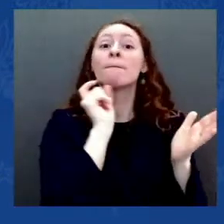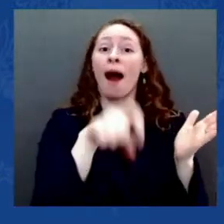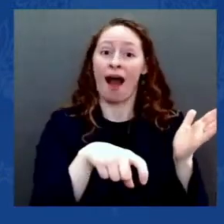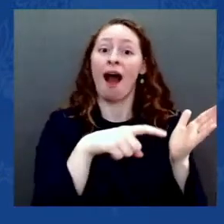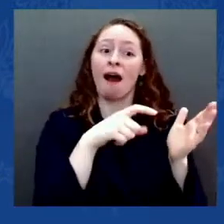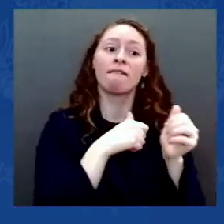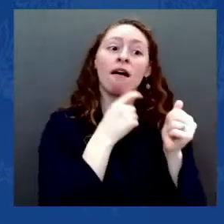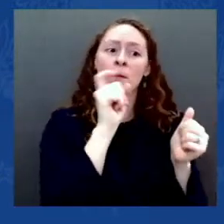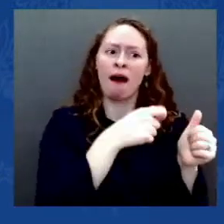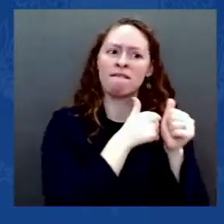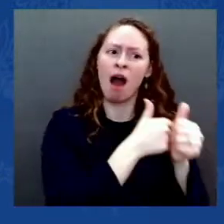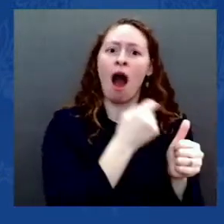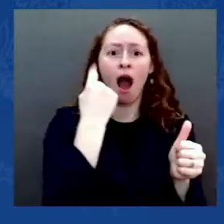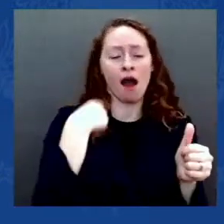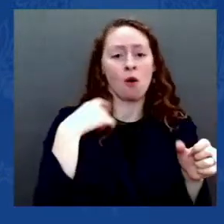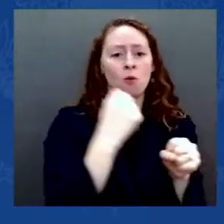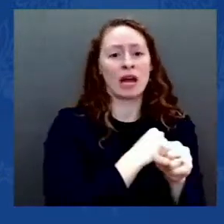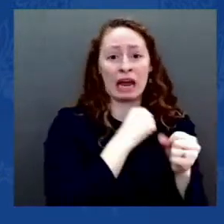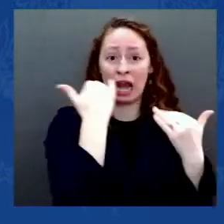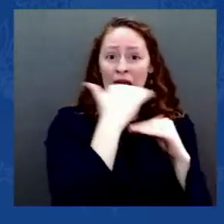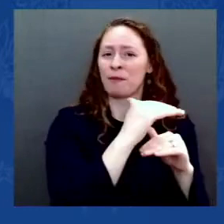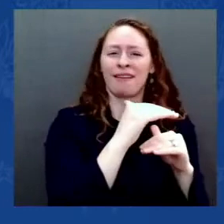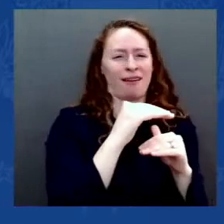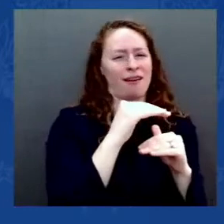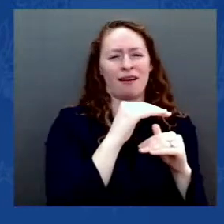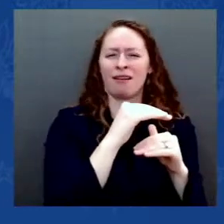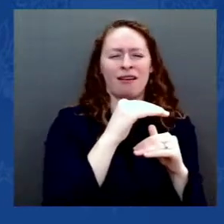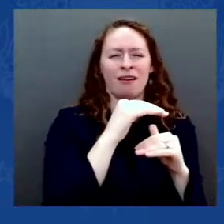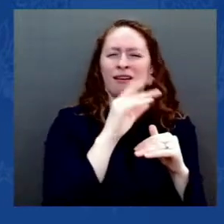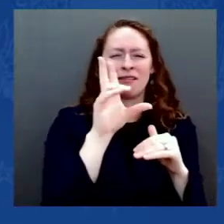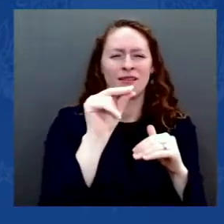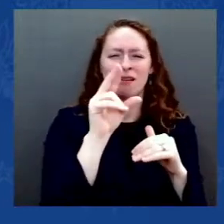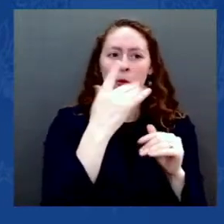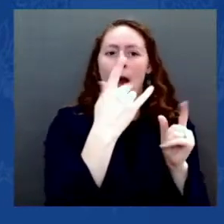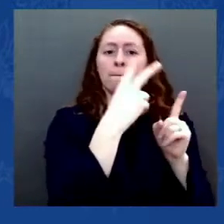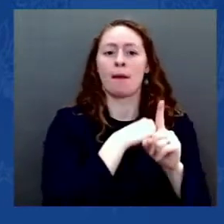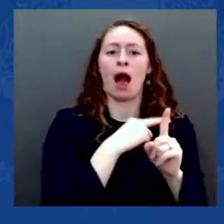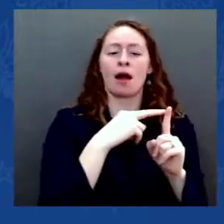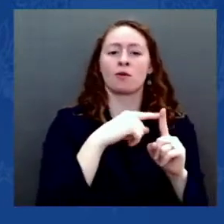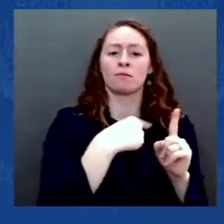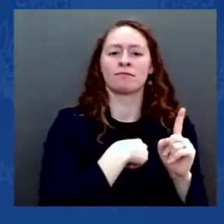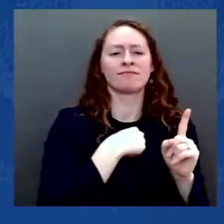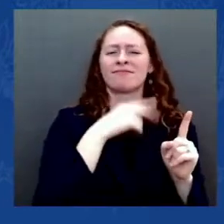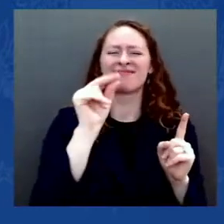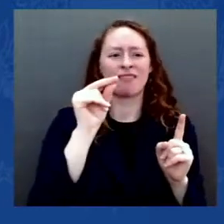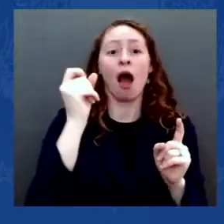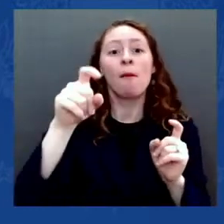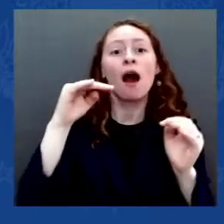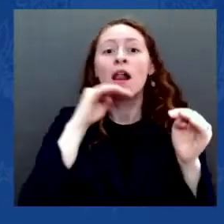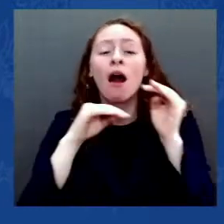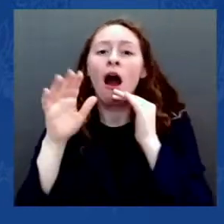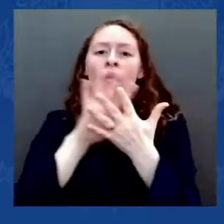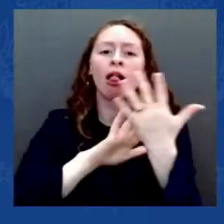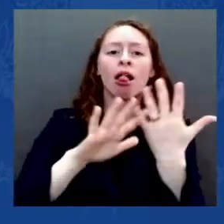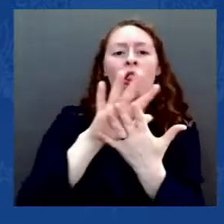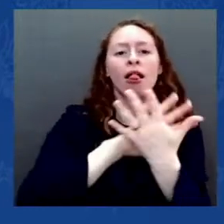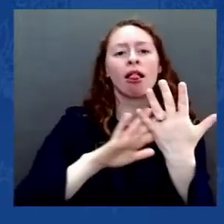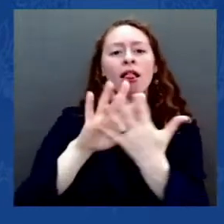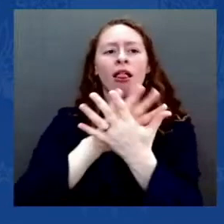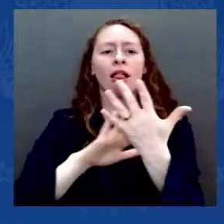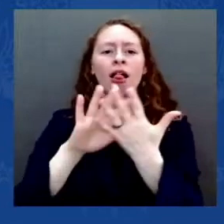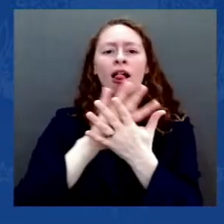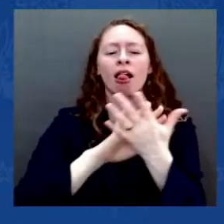lies. Those who stormed this Capitol and those who instigated and incited